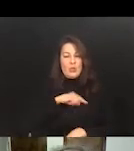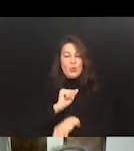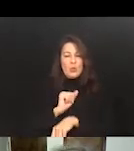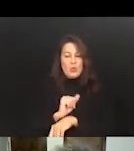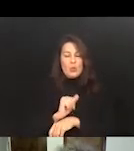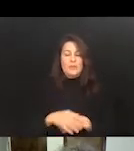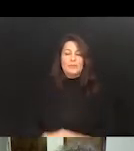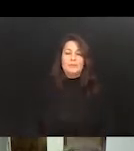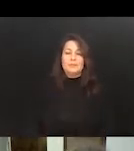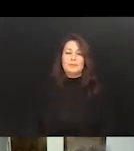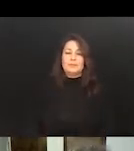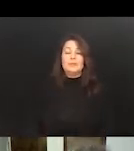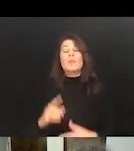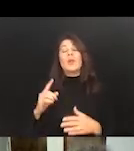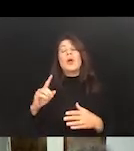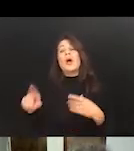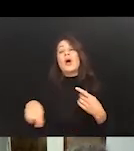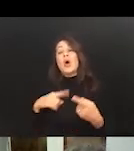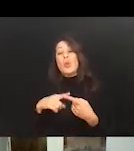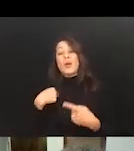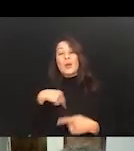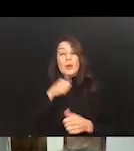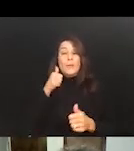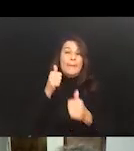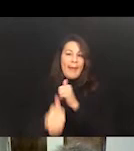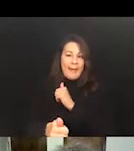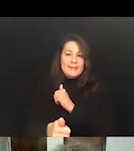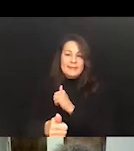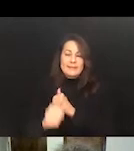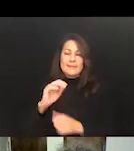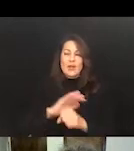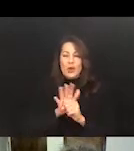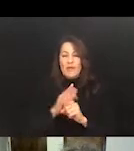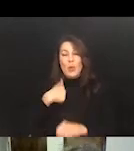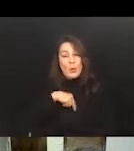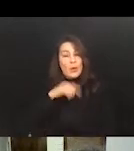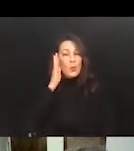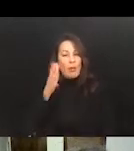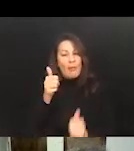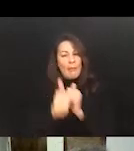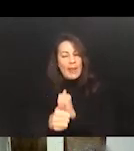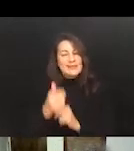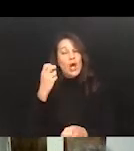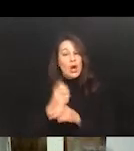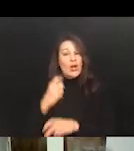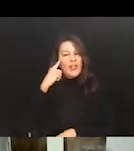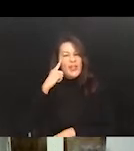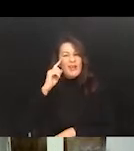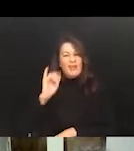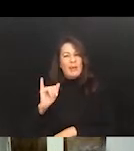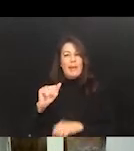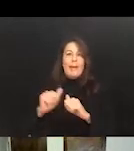COVID, and we will get past it. I know sometimes it's hard to think that, or how long this will be.